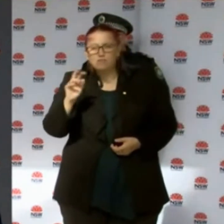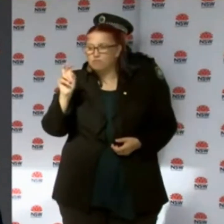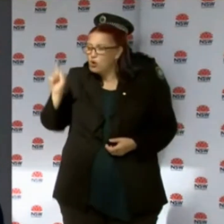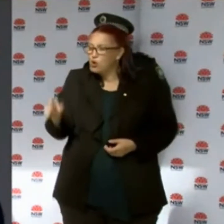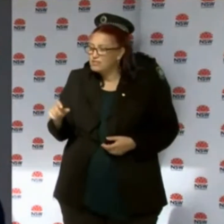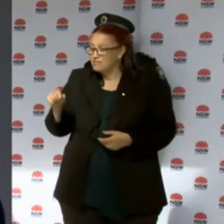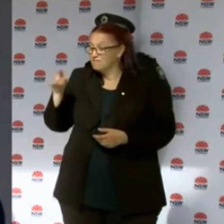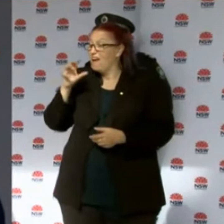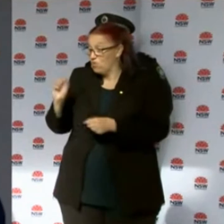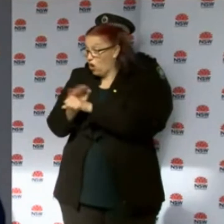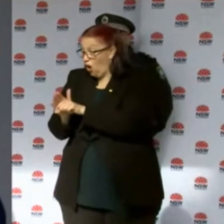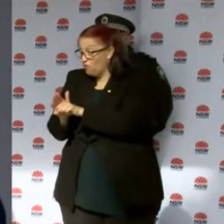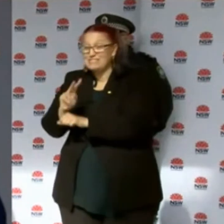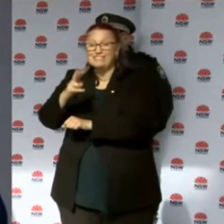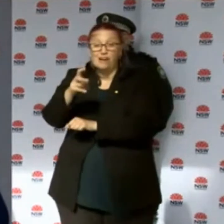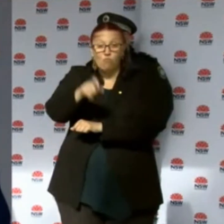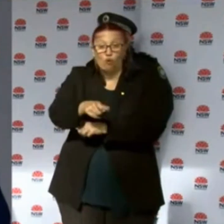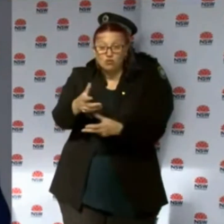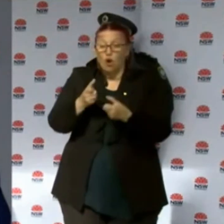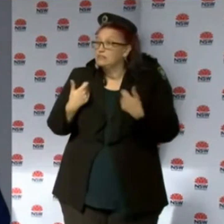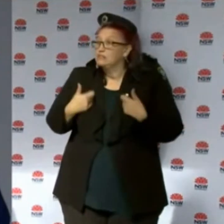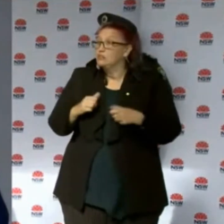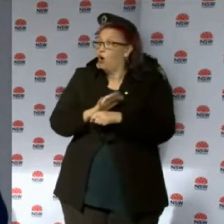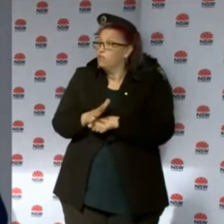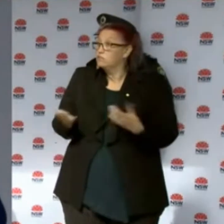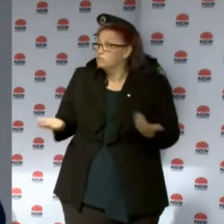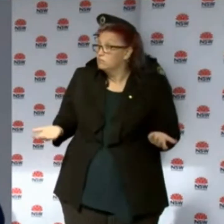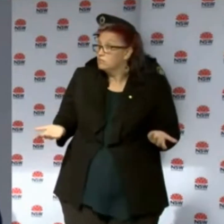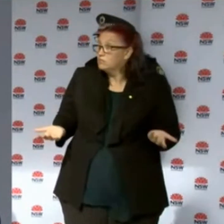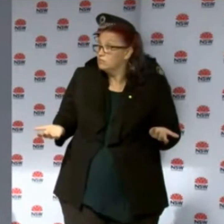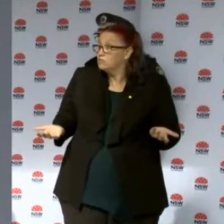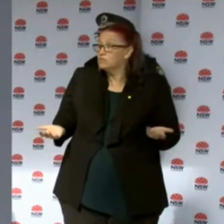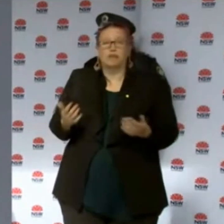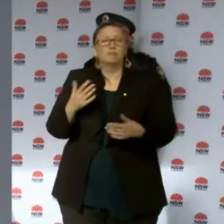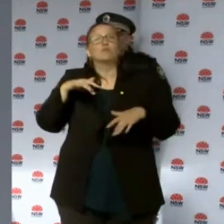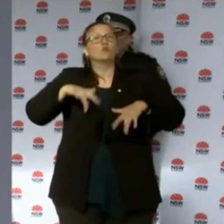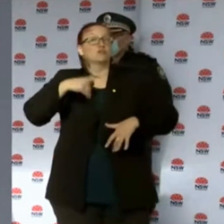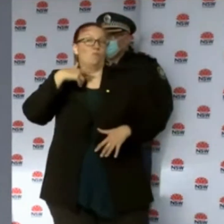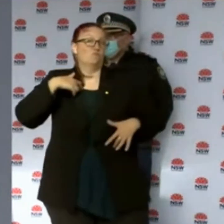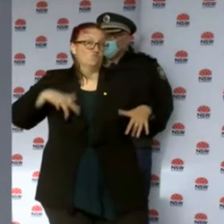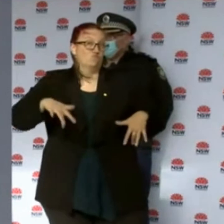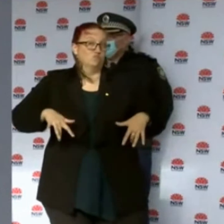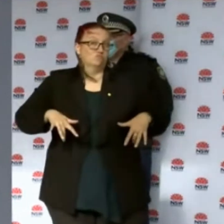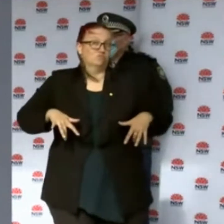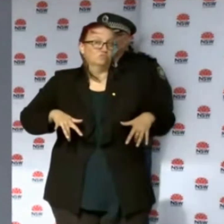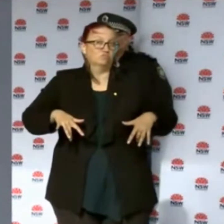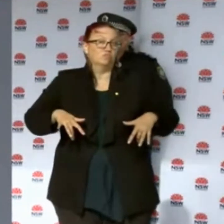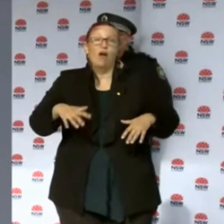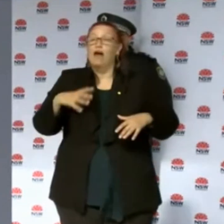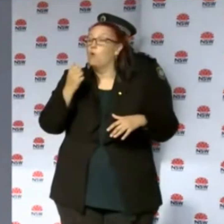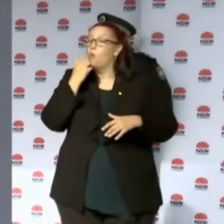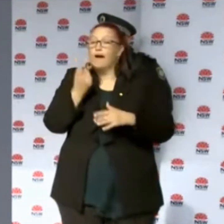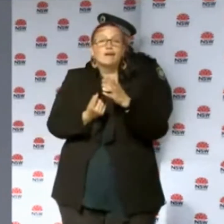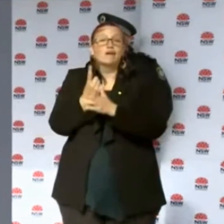Now, I have not been advised of that yet. Obviously, cases come in all the time. Obviously, if there are